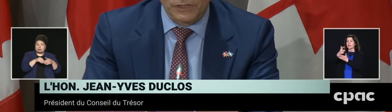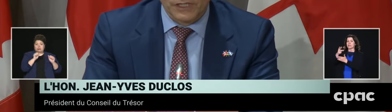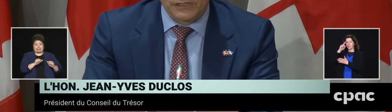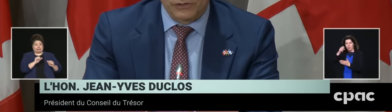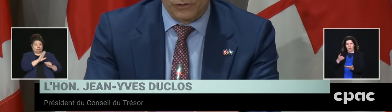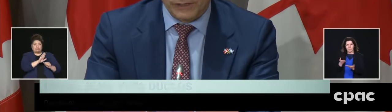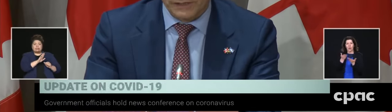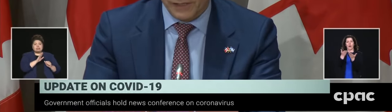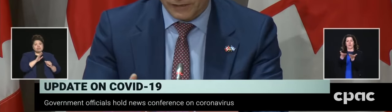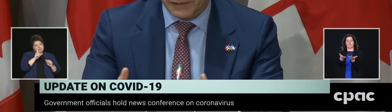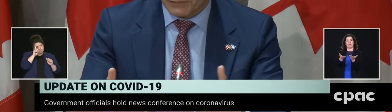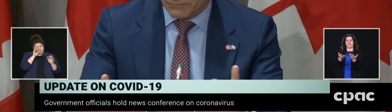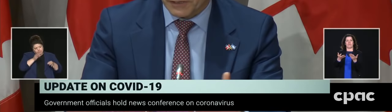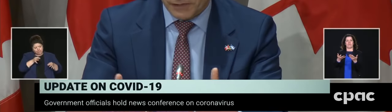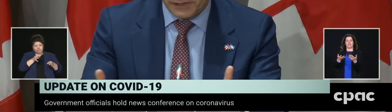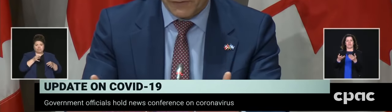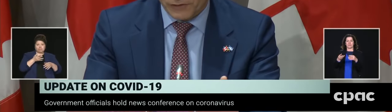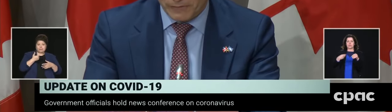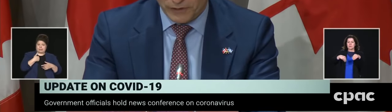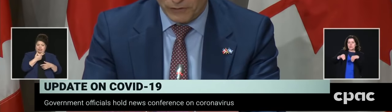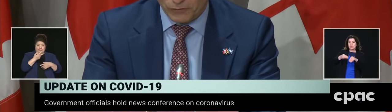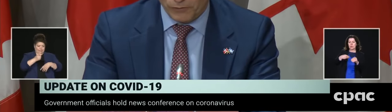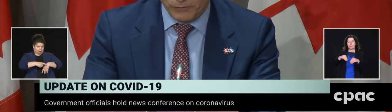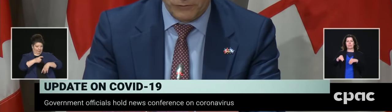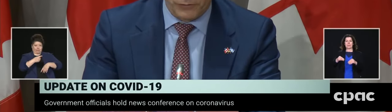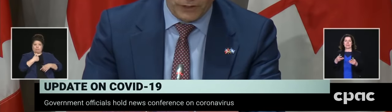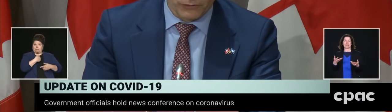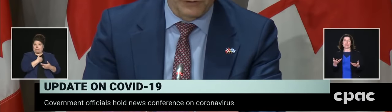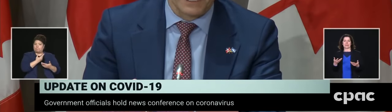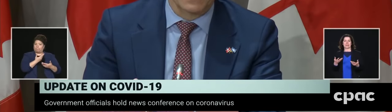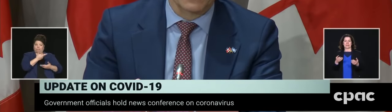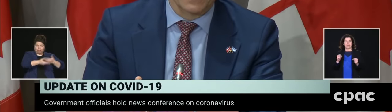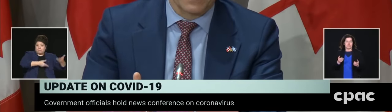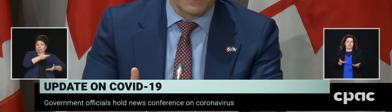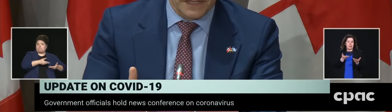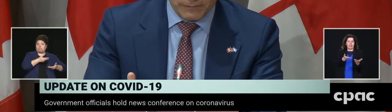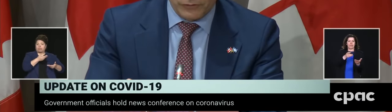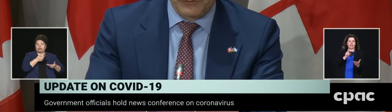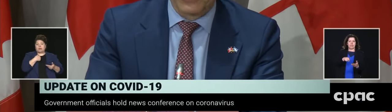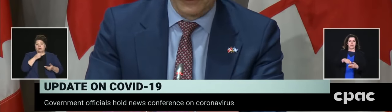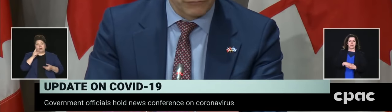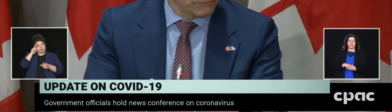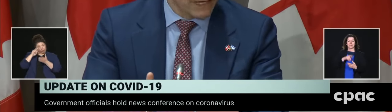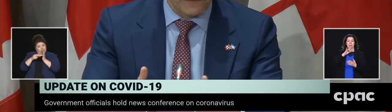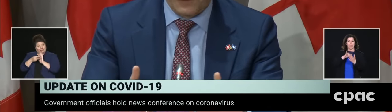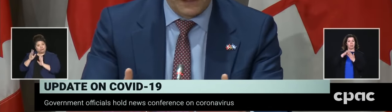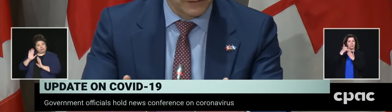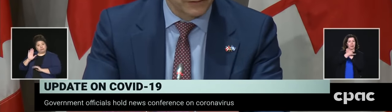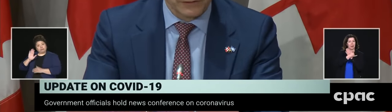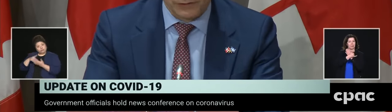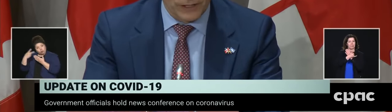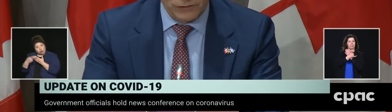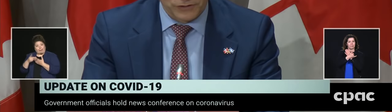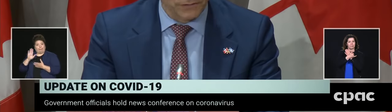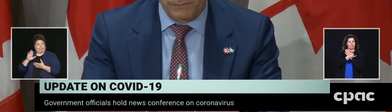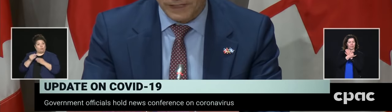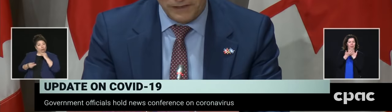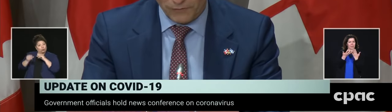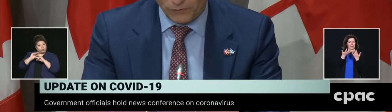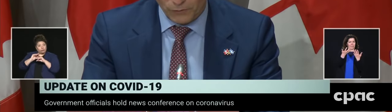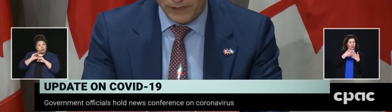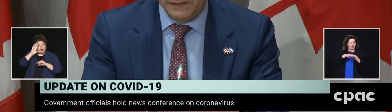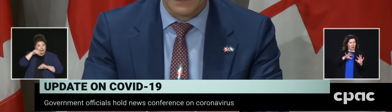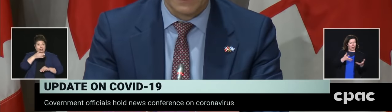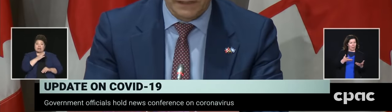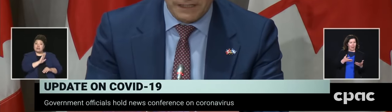use. So it's designed for that particular purpose. we understand that businesses have faced the crisis in